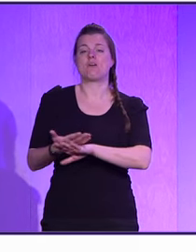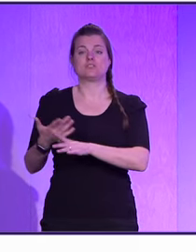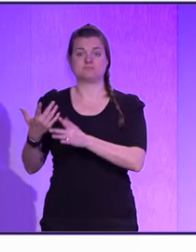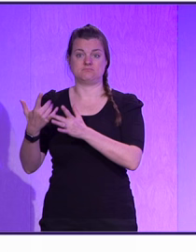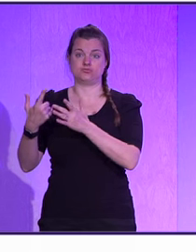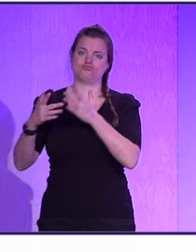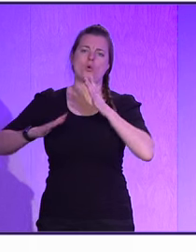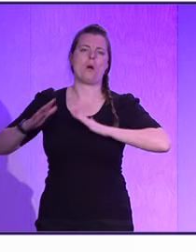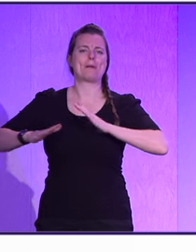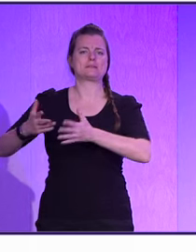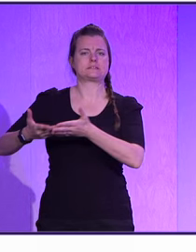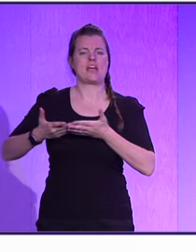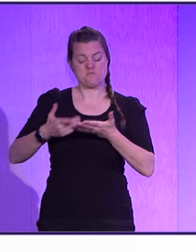me.